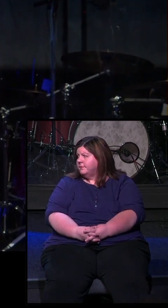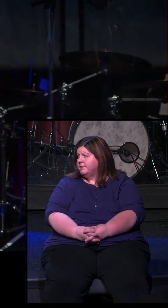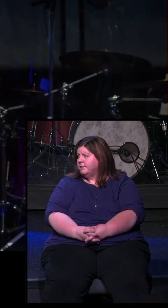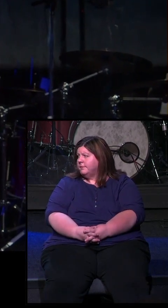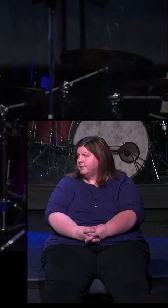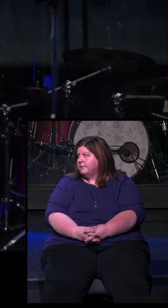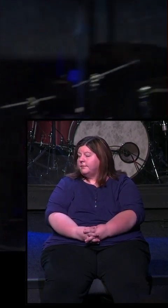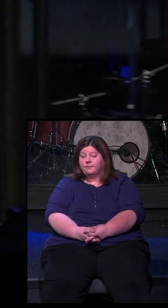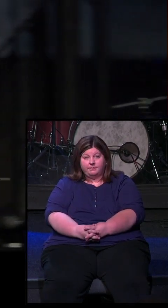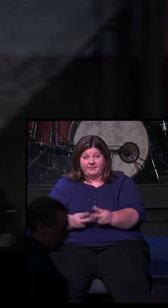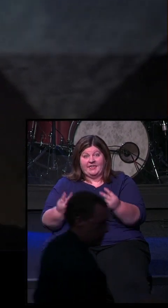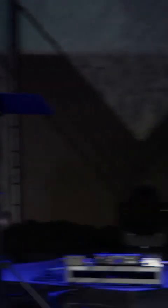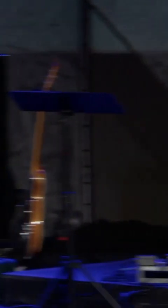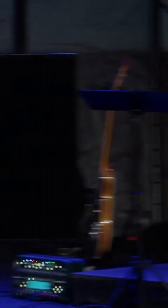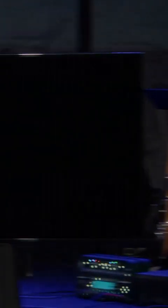And check out this short video.